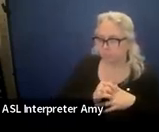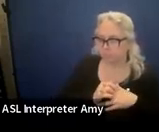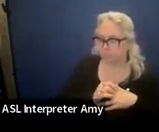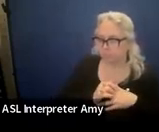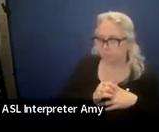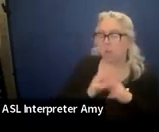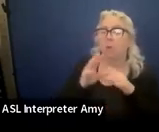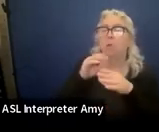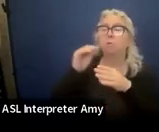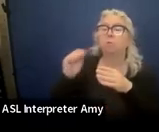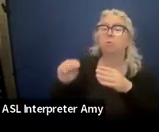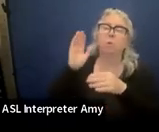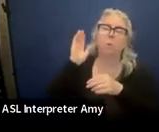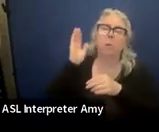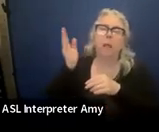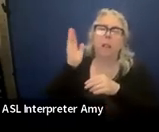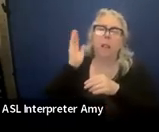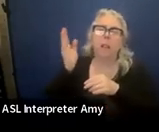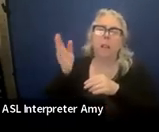student will